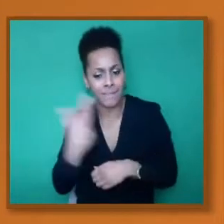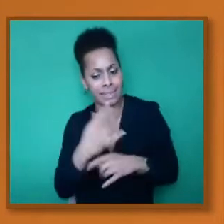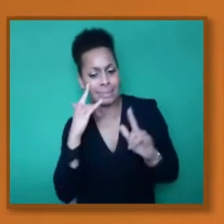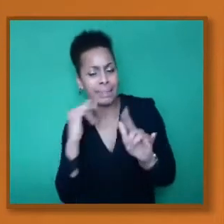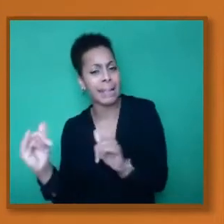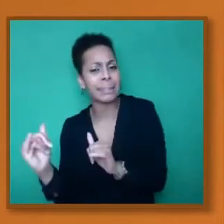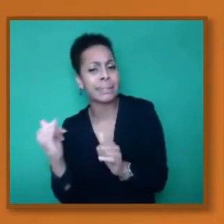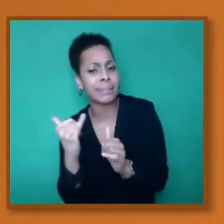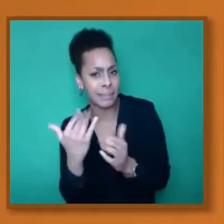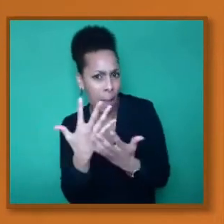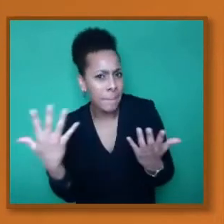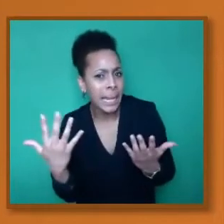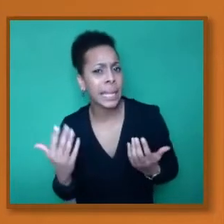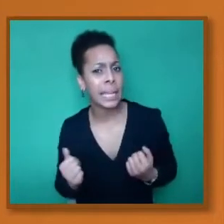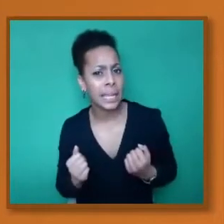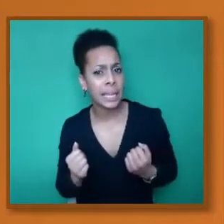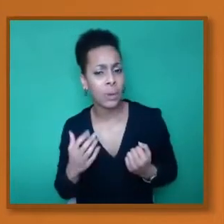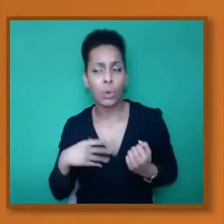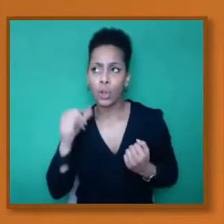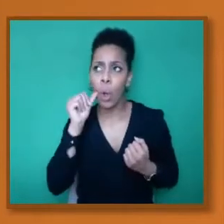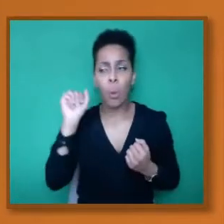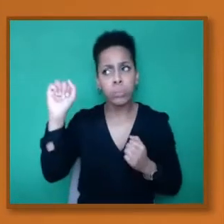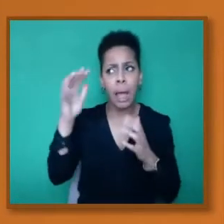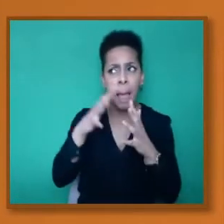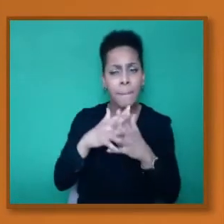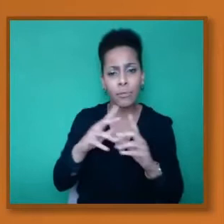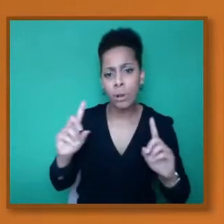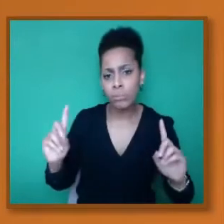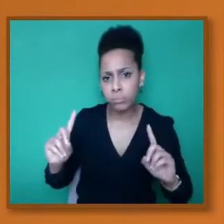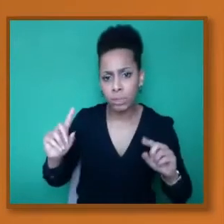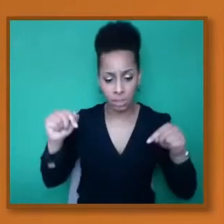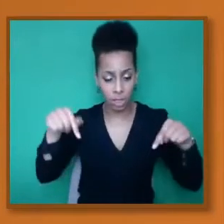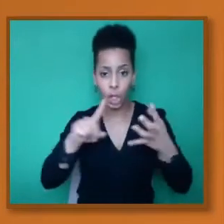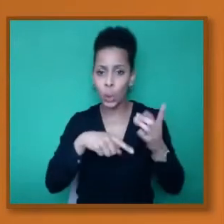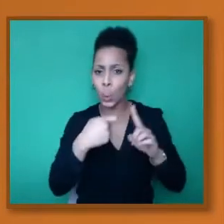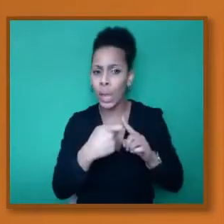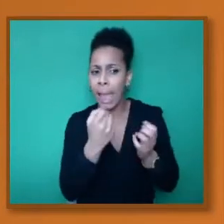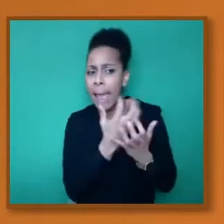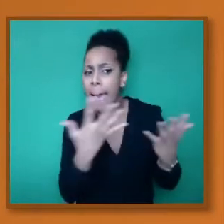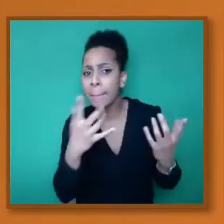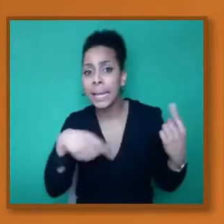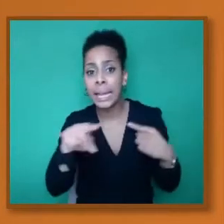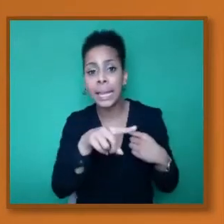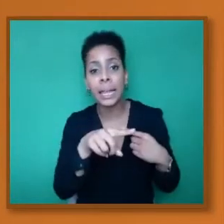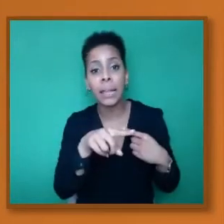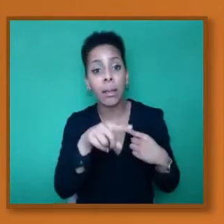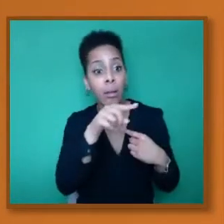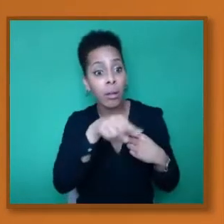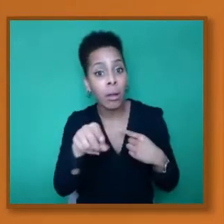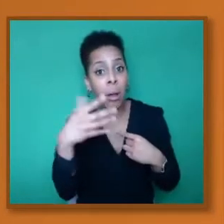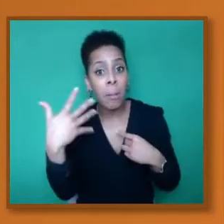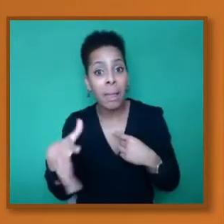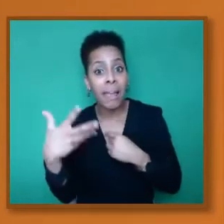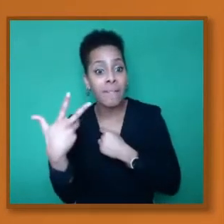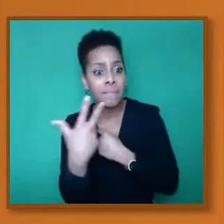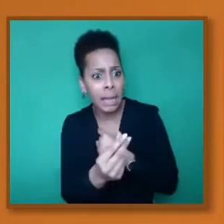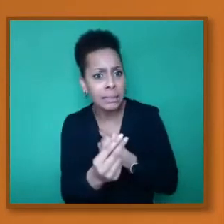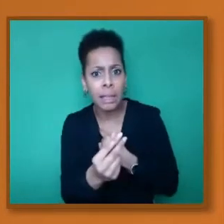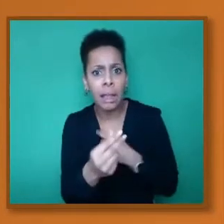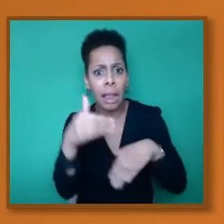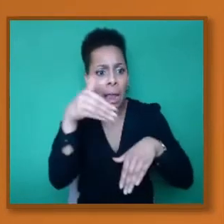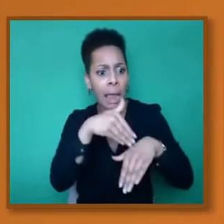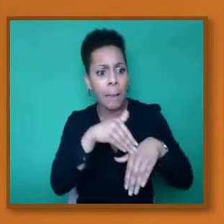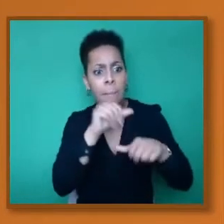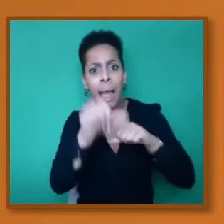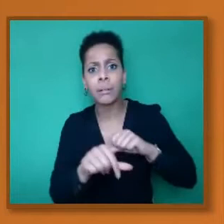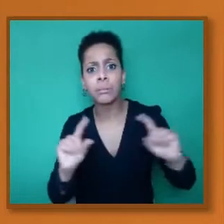UK. And, you know, what have been the impact on them? And at what's the age group as well, the